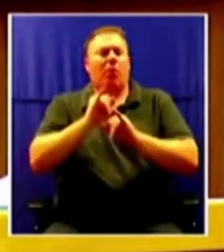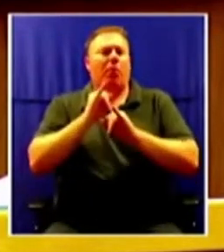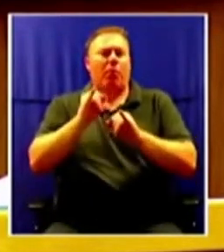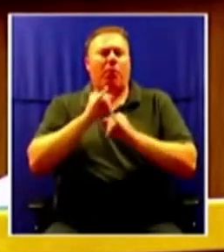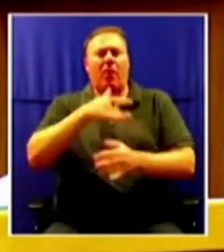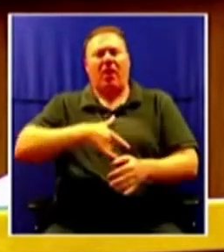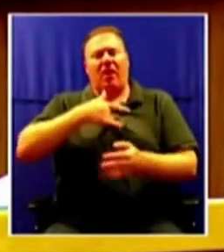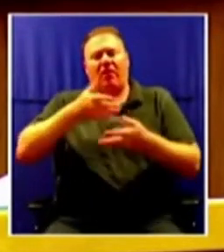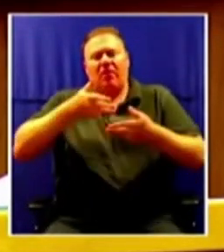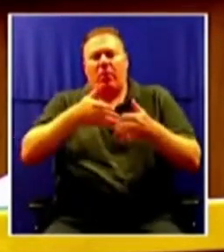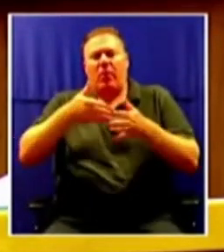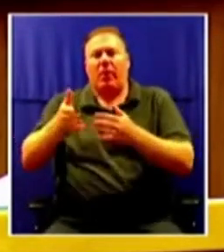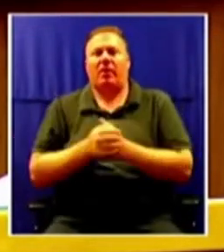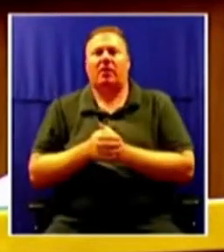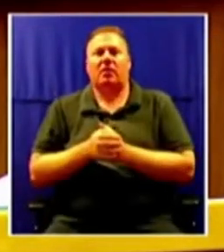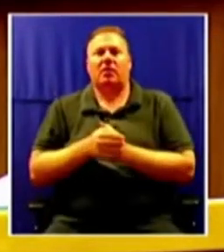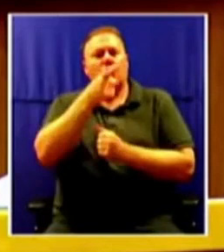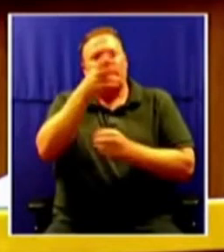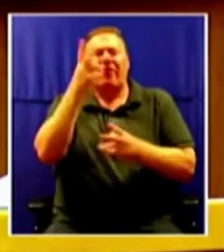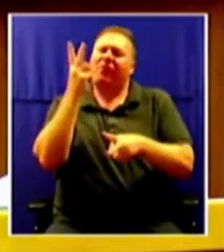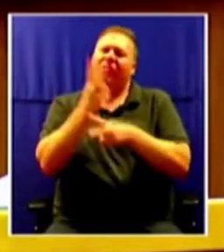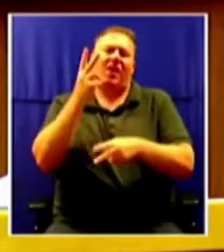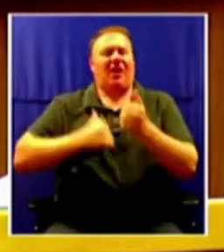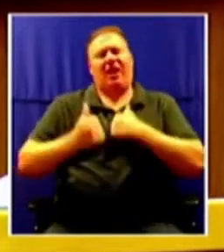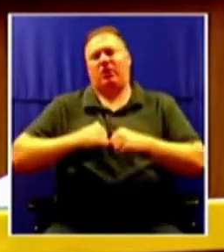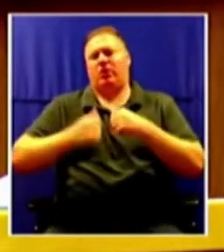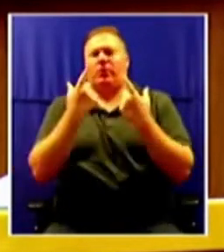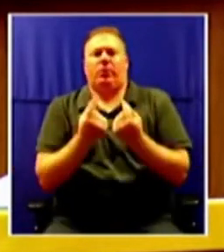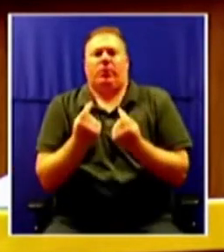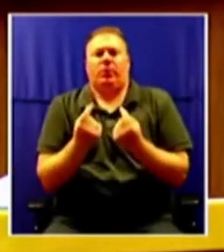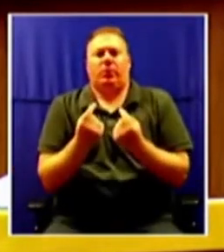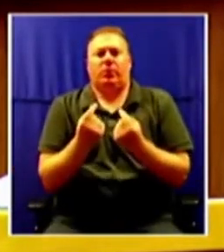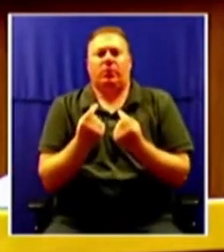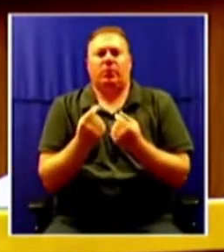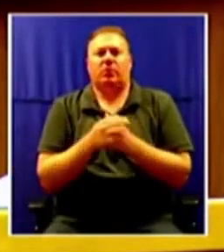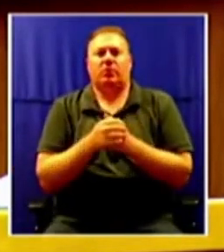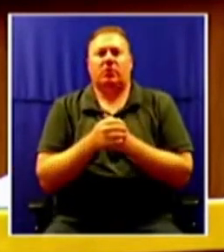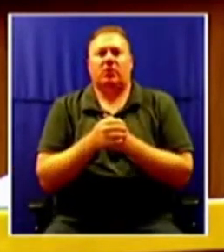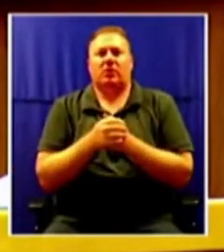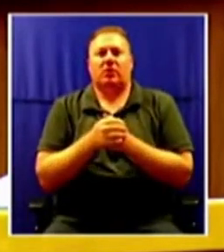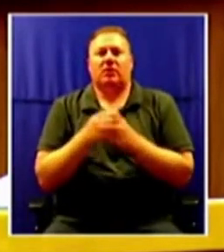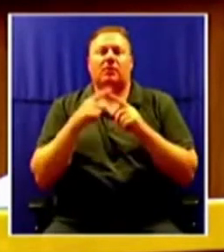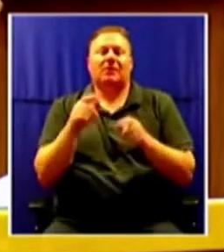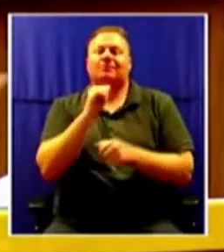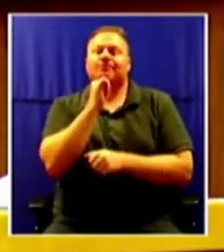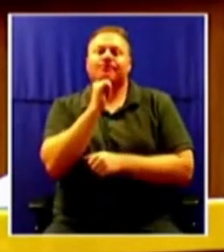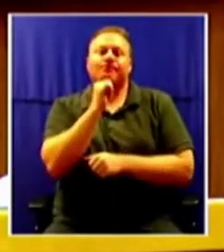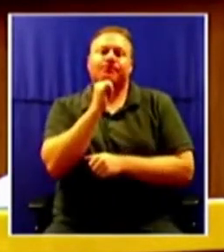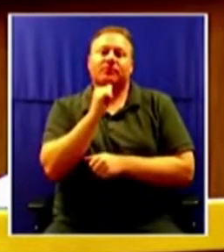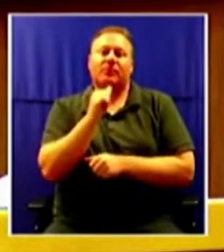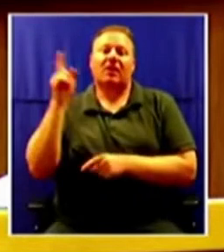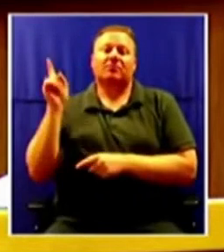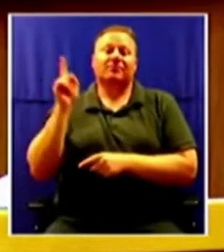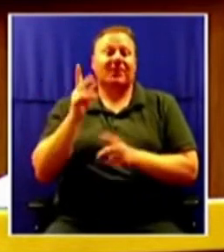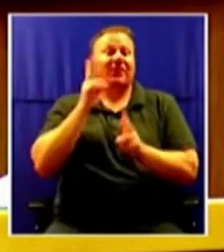are subjected to, you will finally take action against those responsible for their misery. Little did they know that you came all the